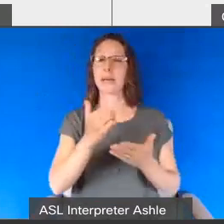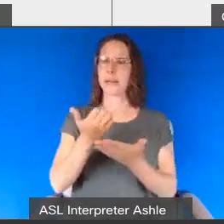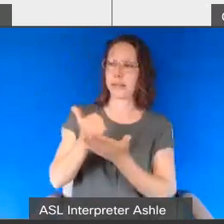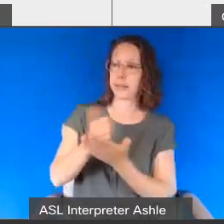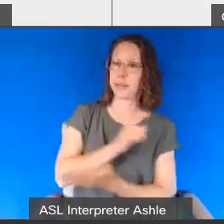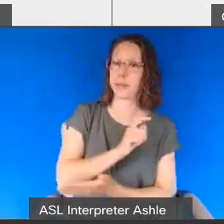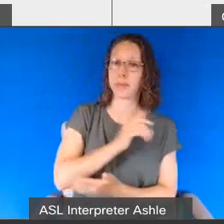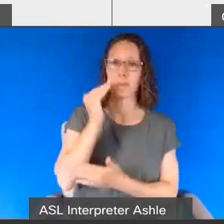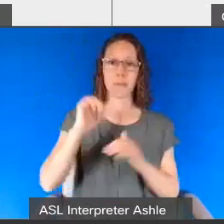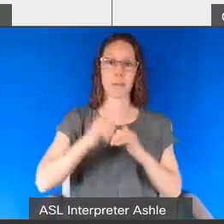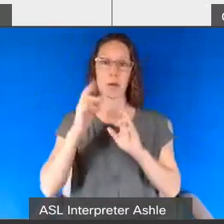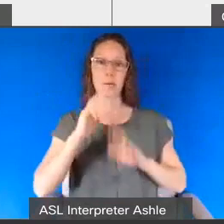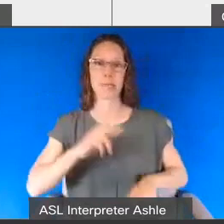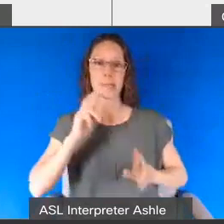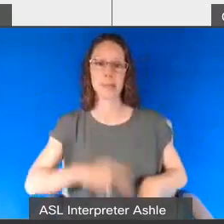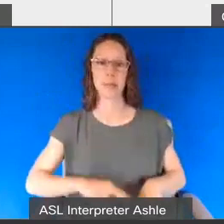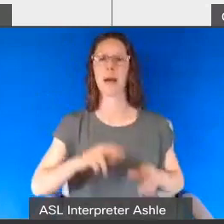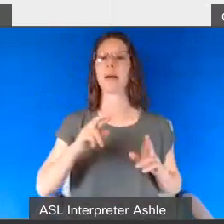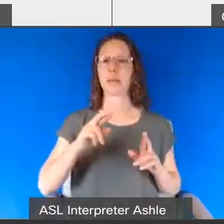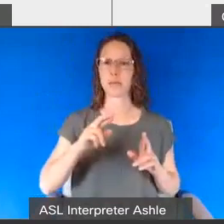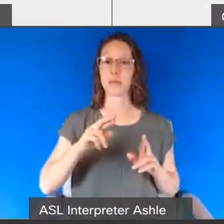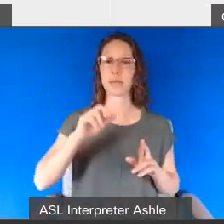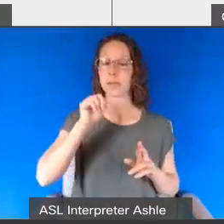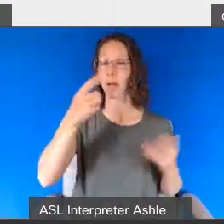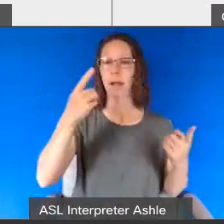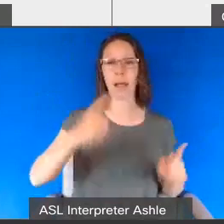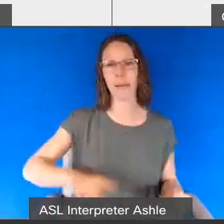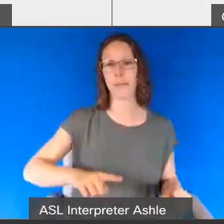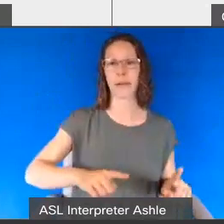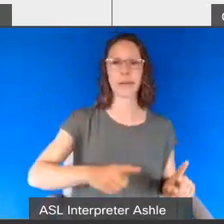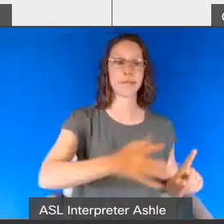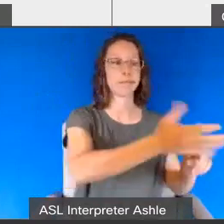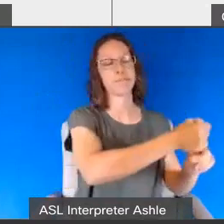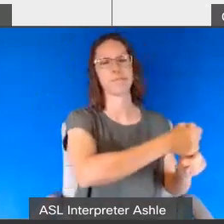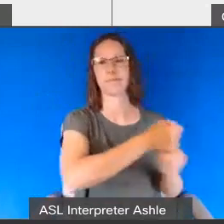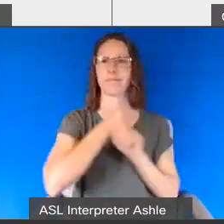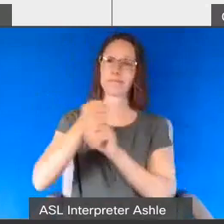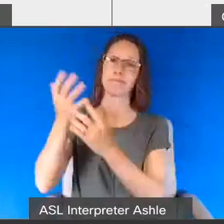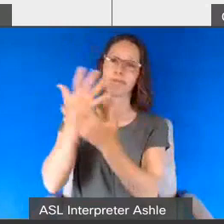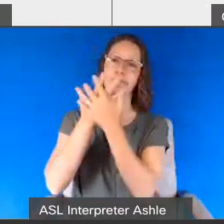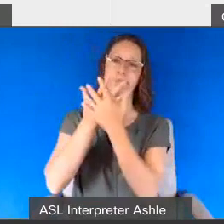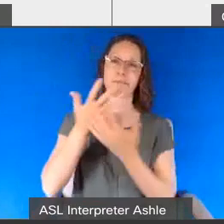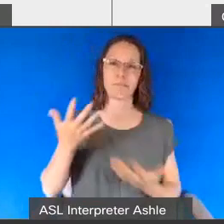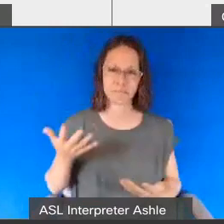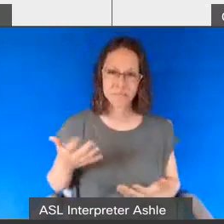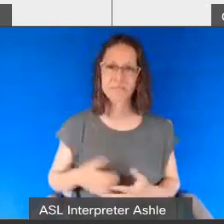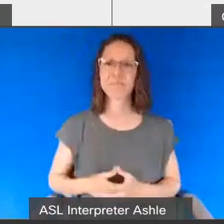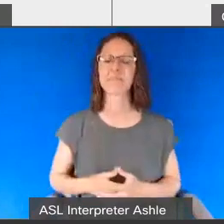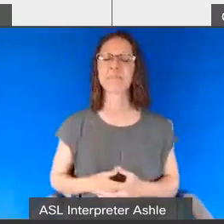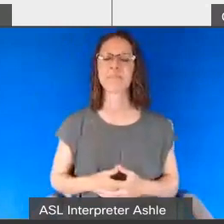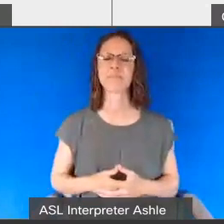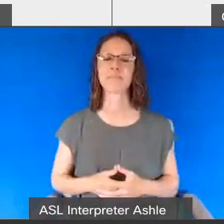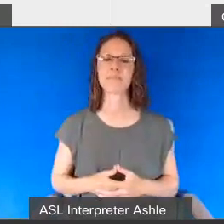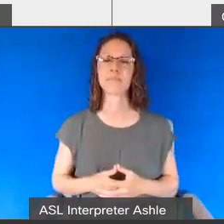disorder from even entering into the criminal justice system i don't think it's any debate that